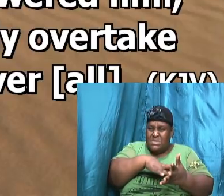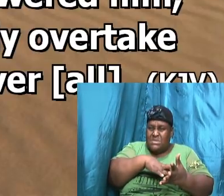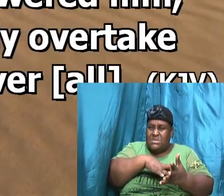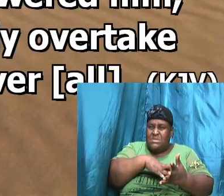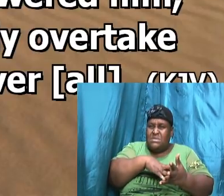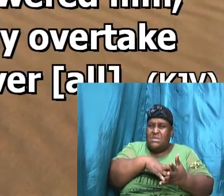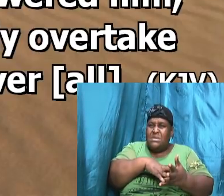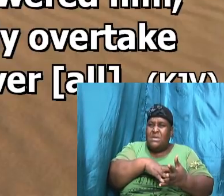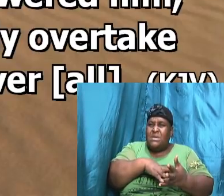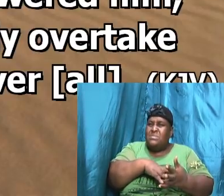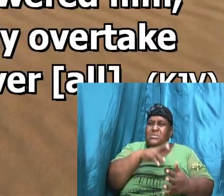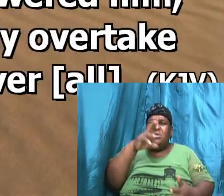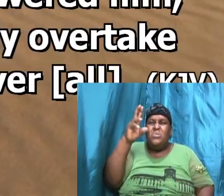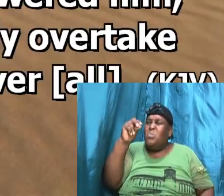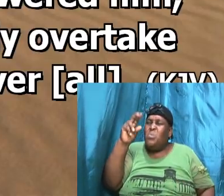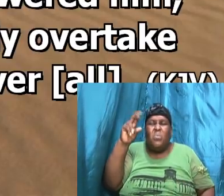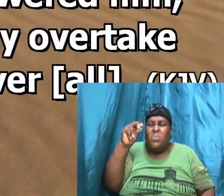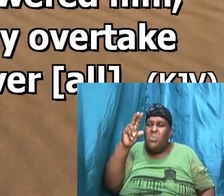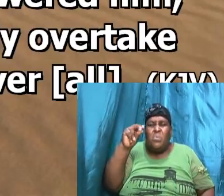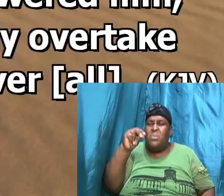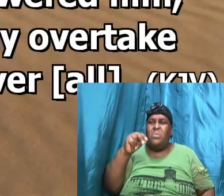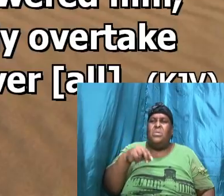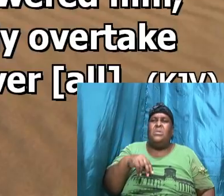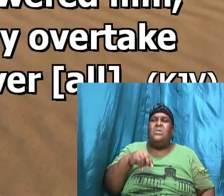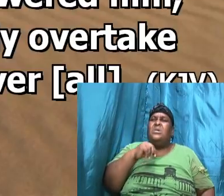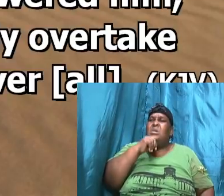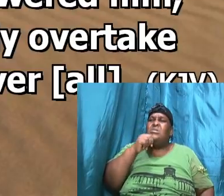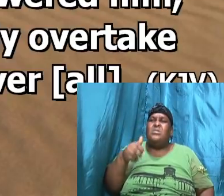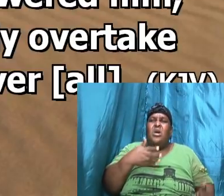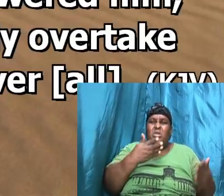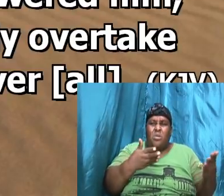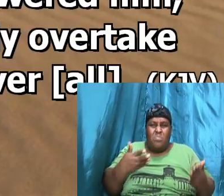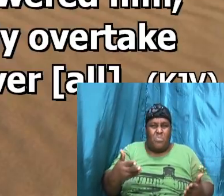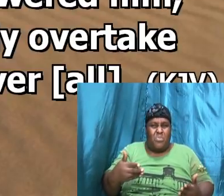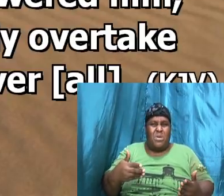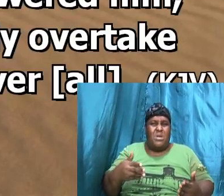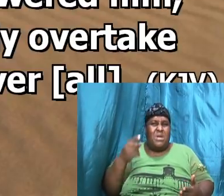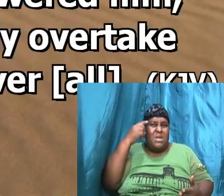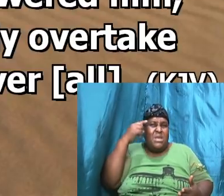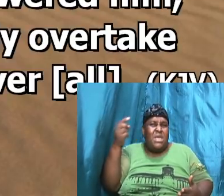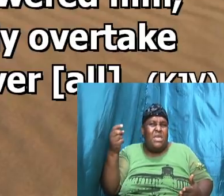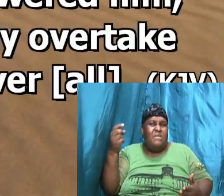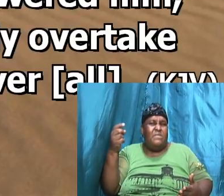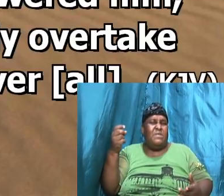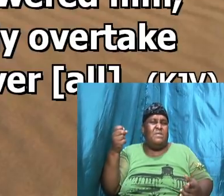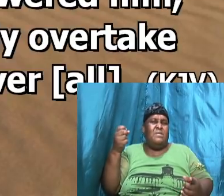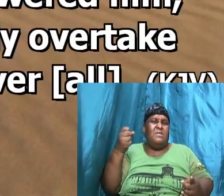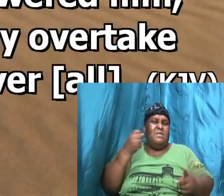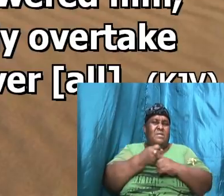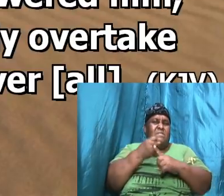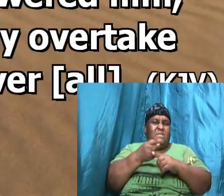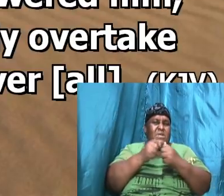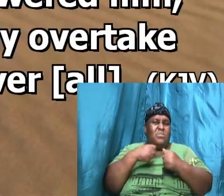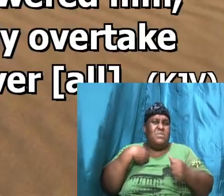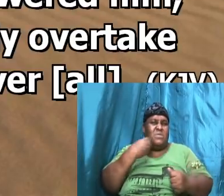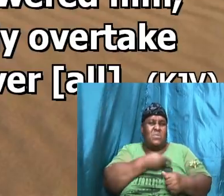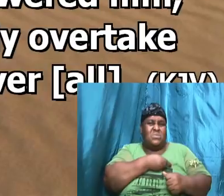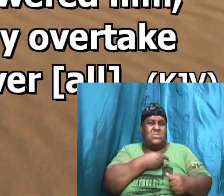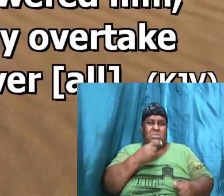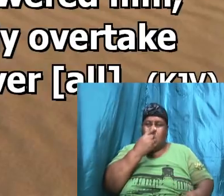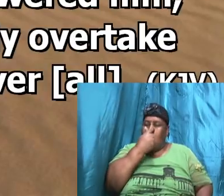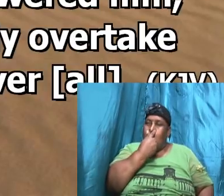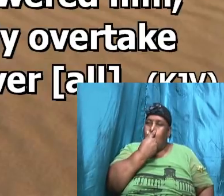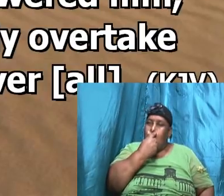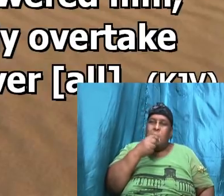and they said no we will not carry him to fight with us unless he turned on us in the battle so they told David